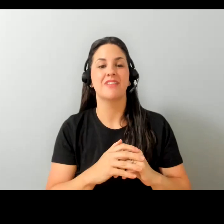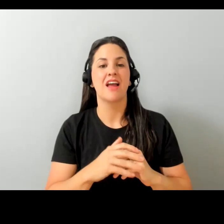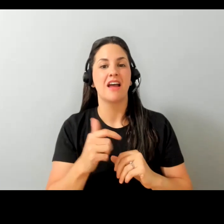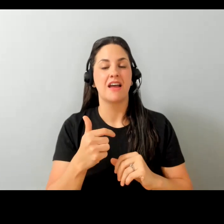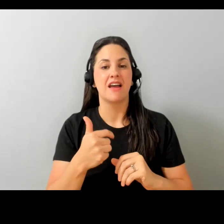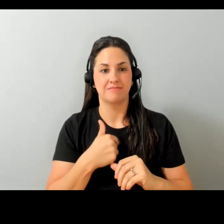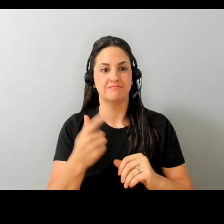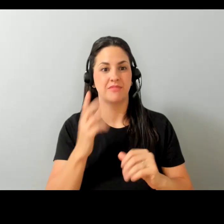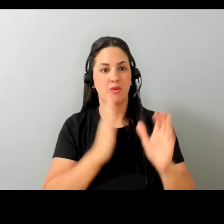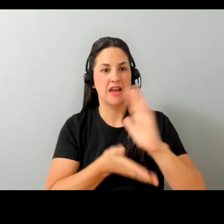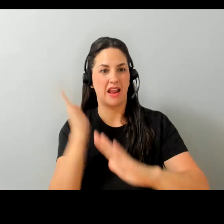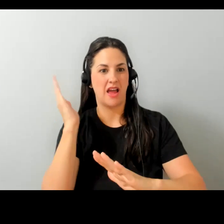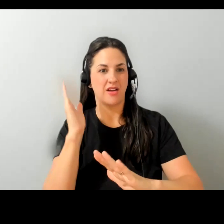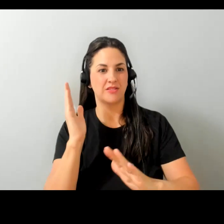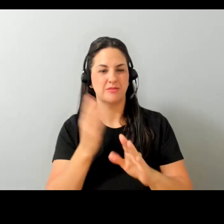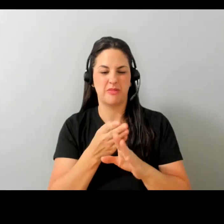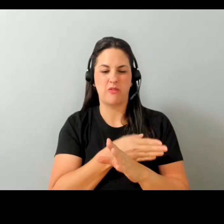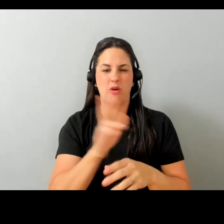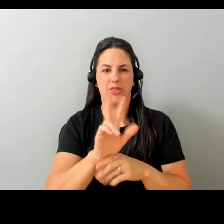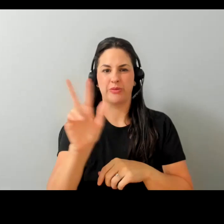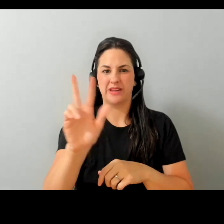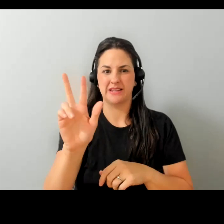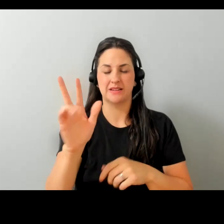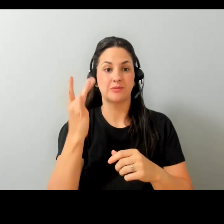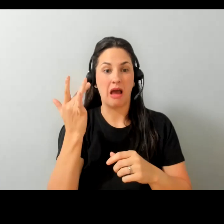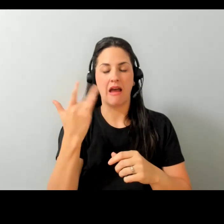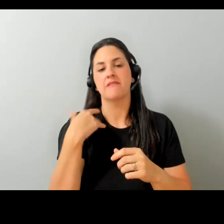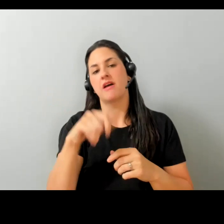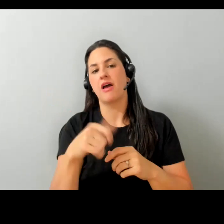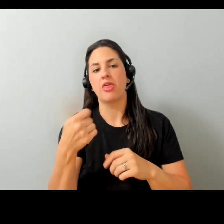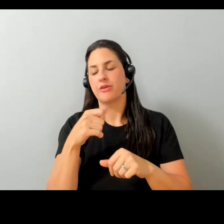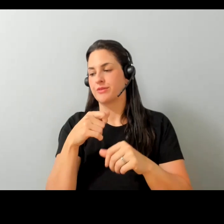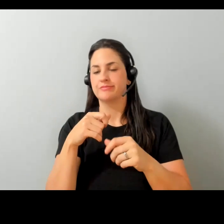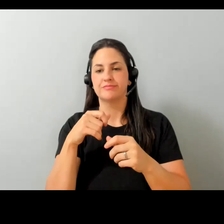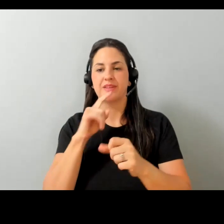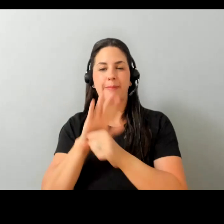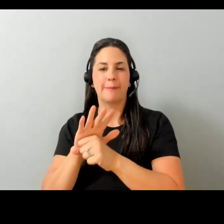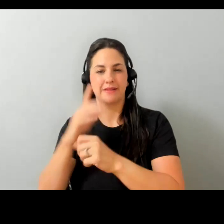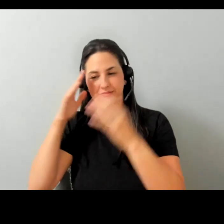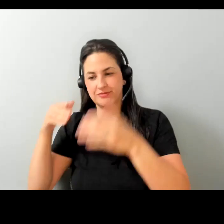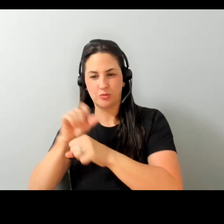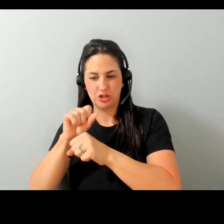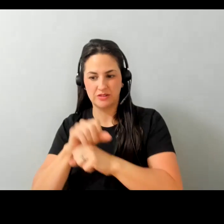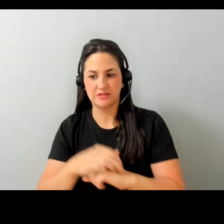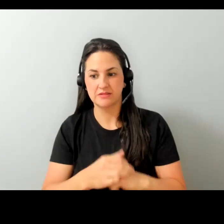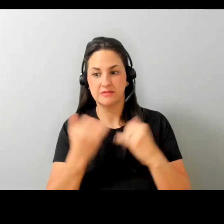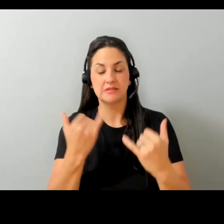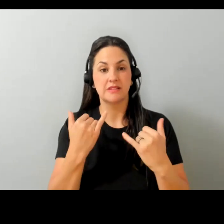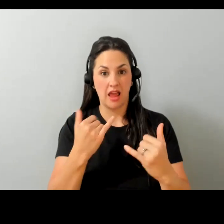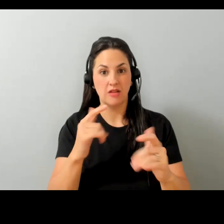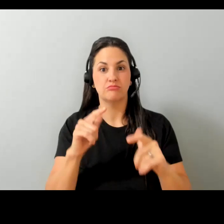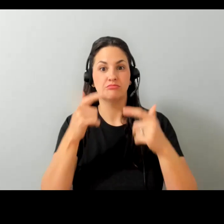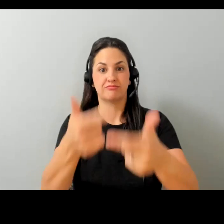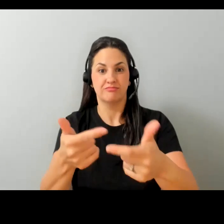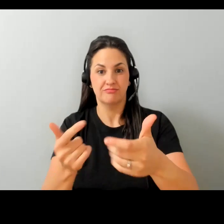heading out shortly before three because i have another work commitment so i'm going to leave you in the